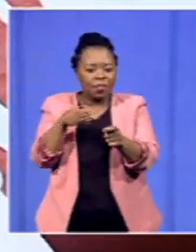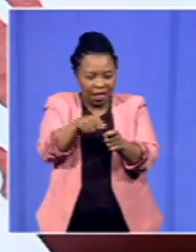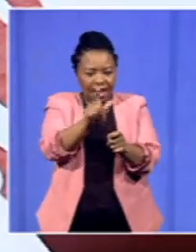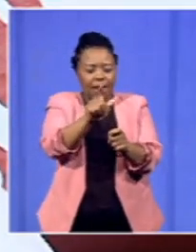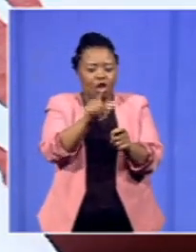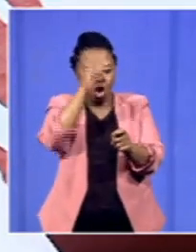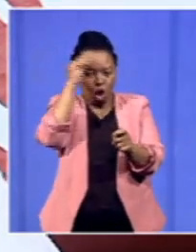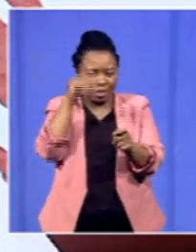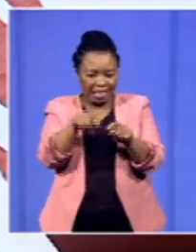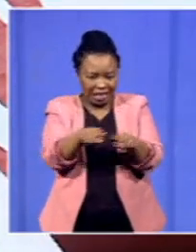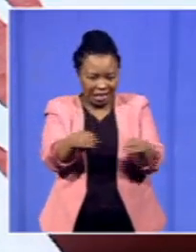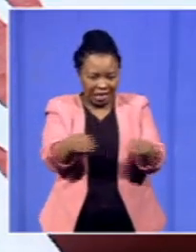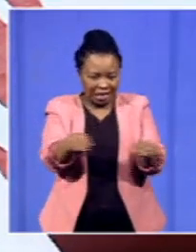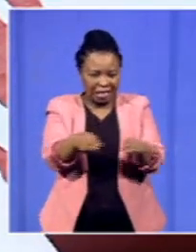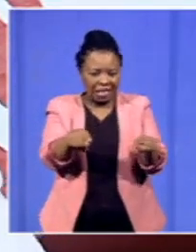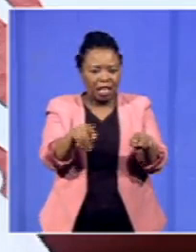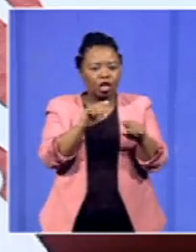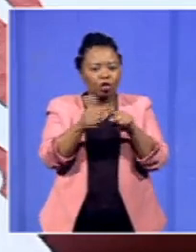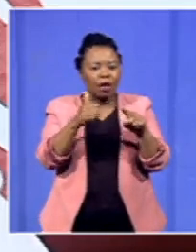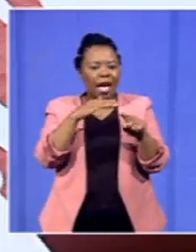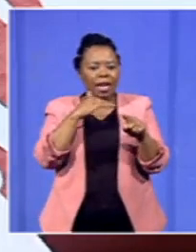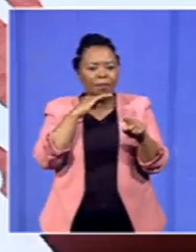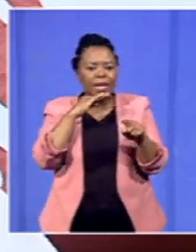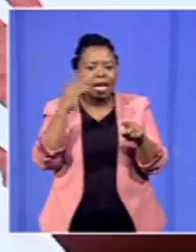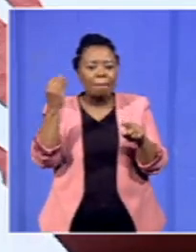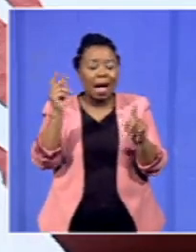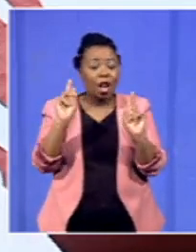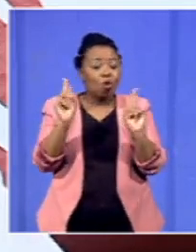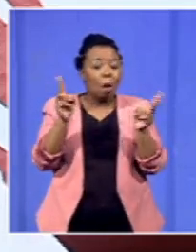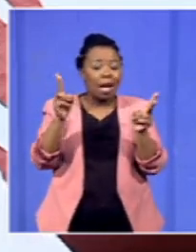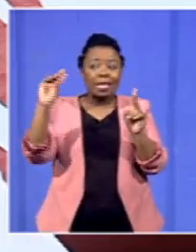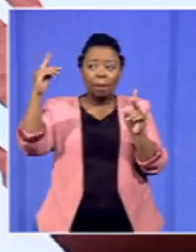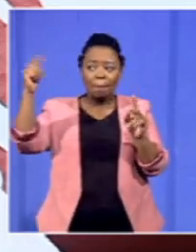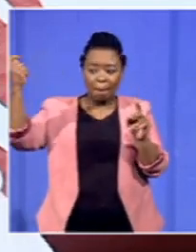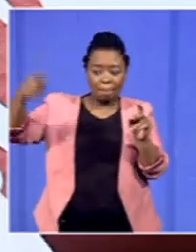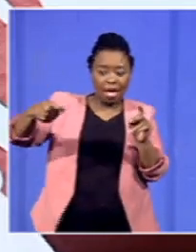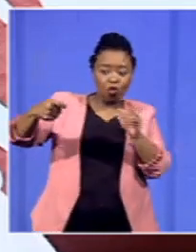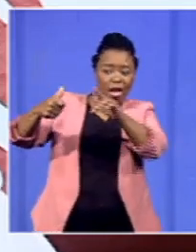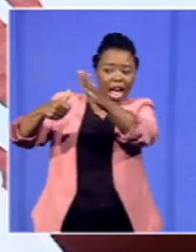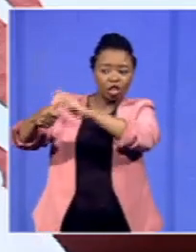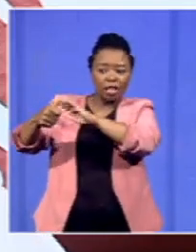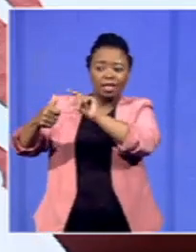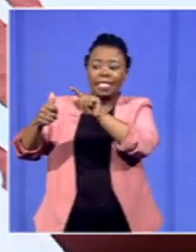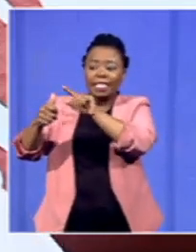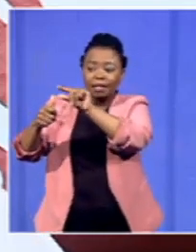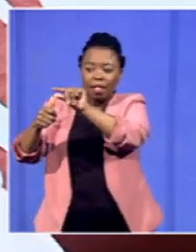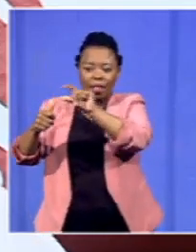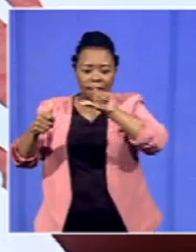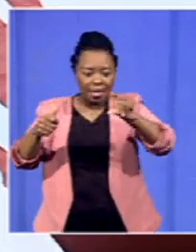and when the money gets to the nurse it's no longer the original amount that the department had paid to that particular agency it's less.